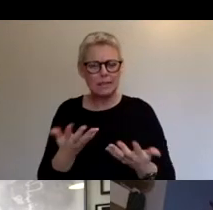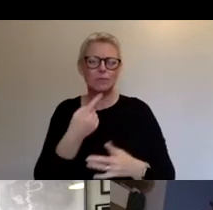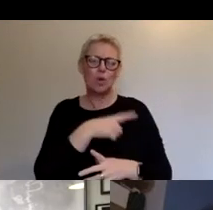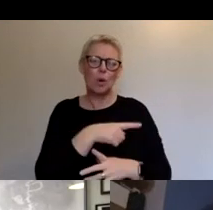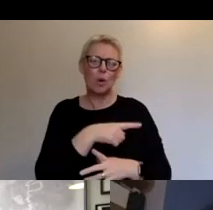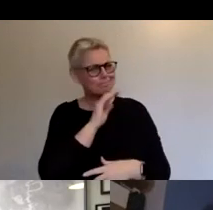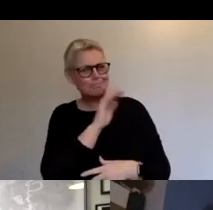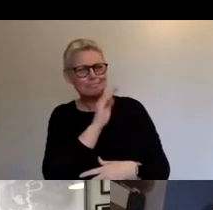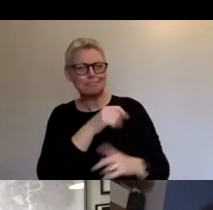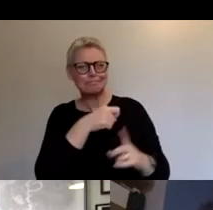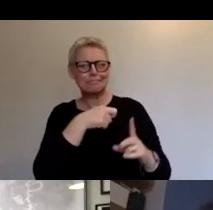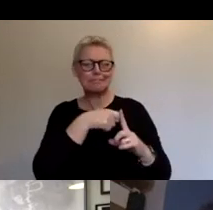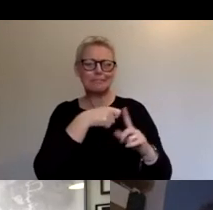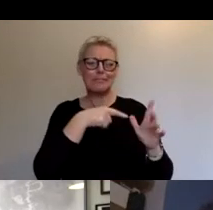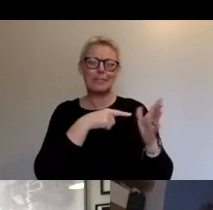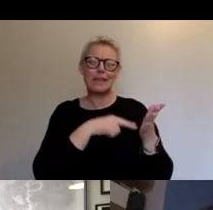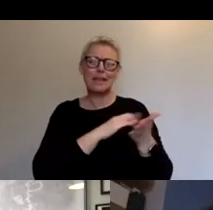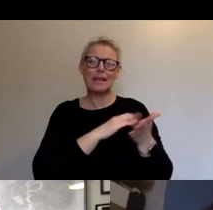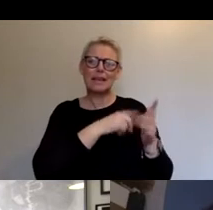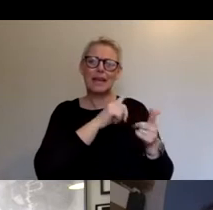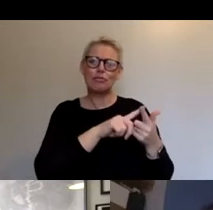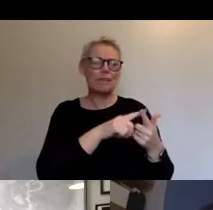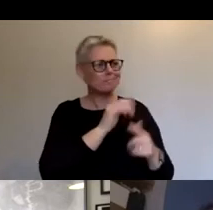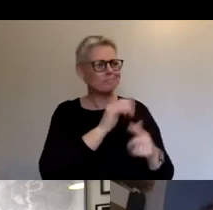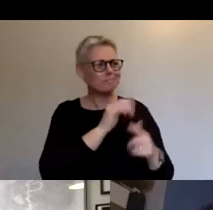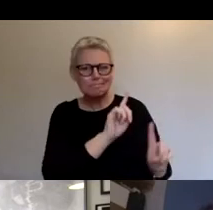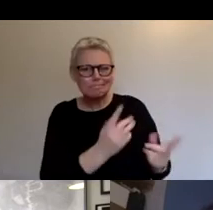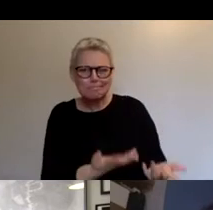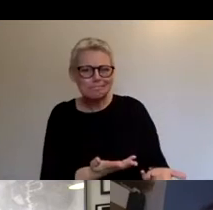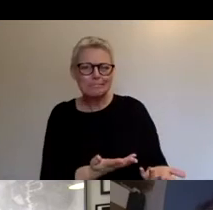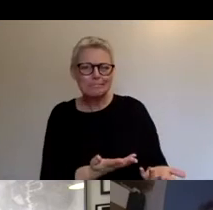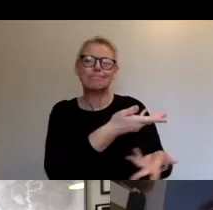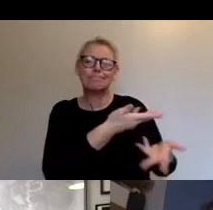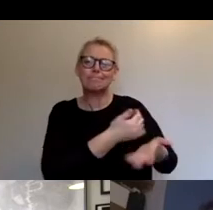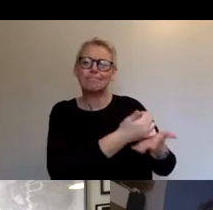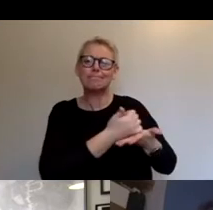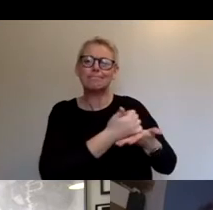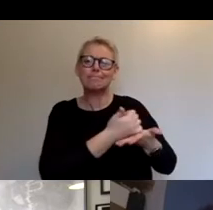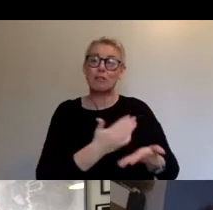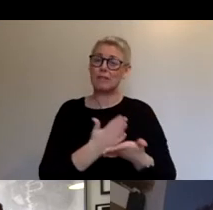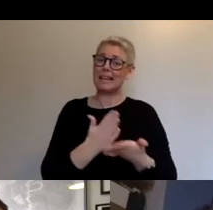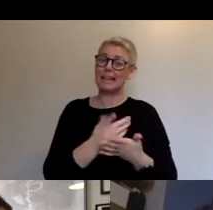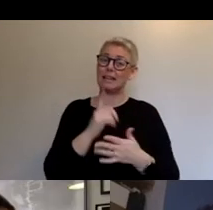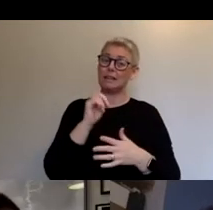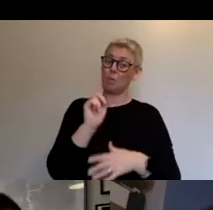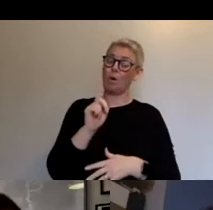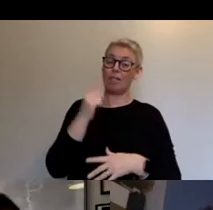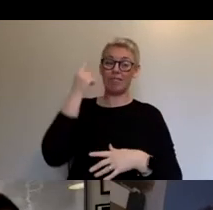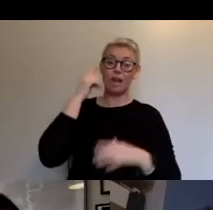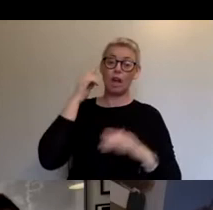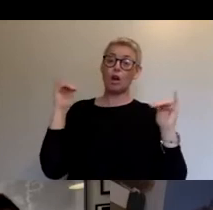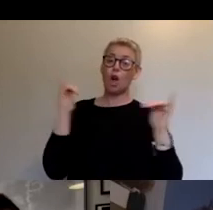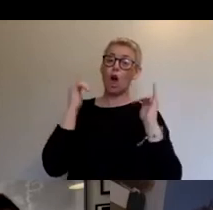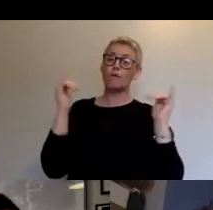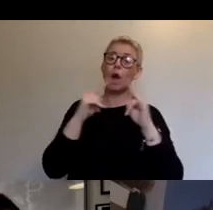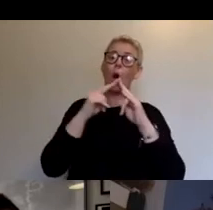carnival at home and shooting things on your on your mobile phone and having that rough and ready feel was was OK. And actually, I think